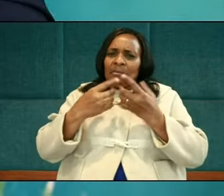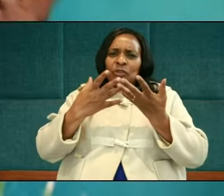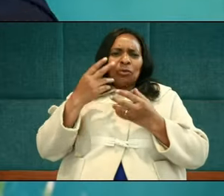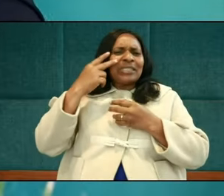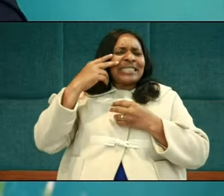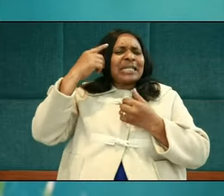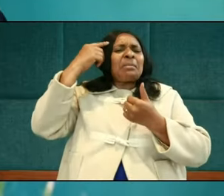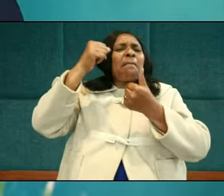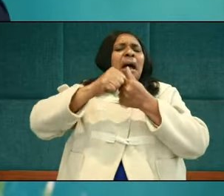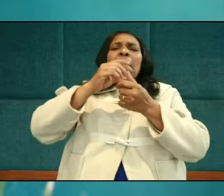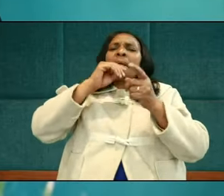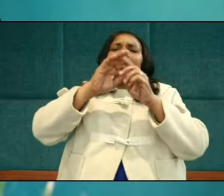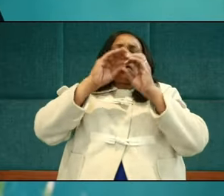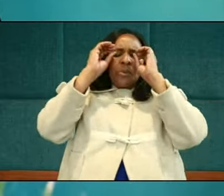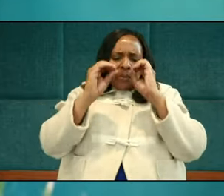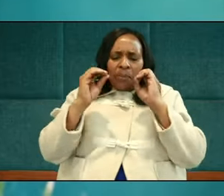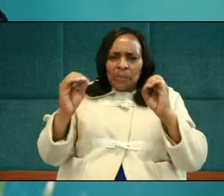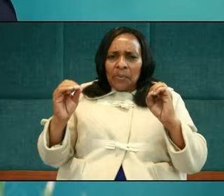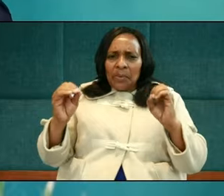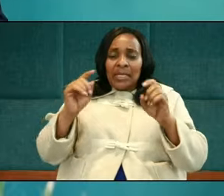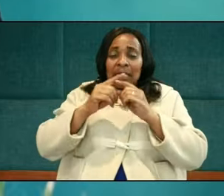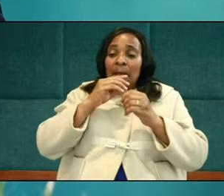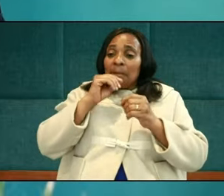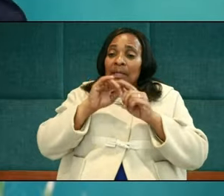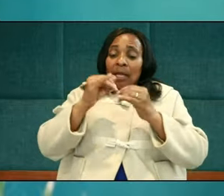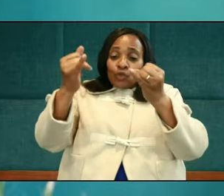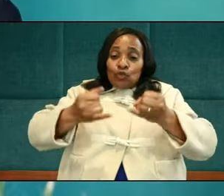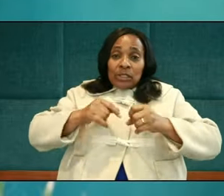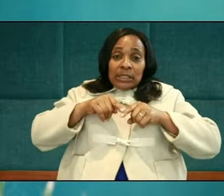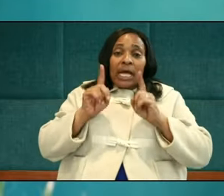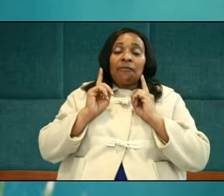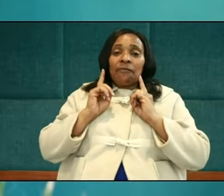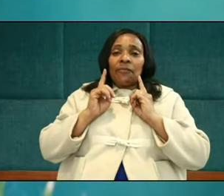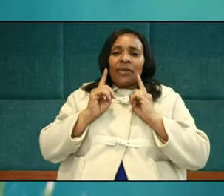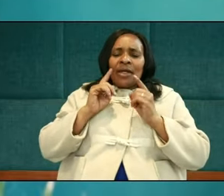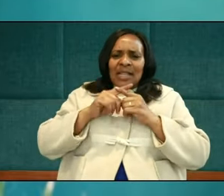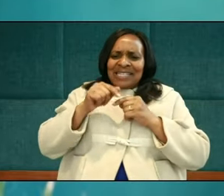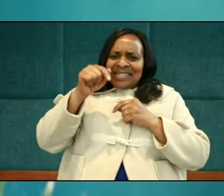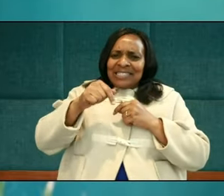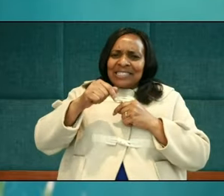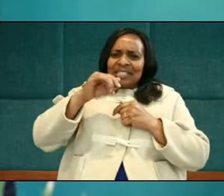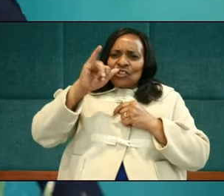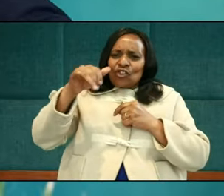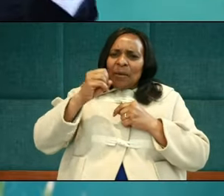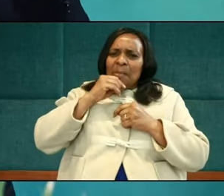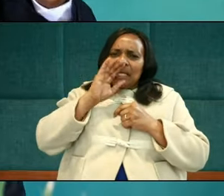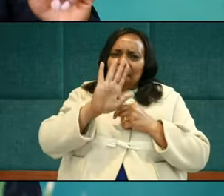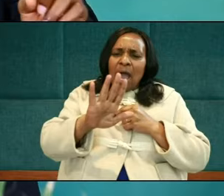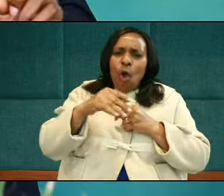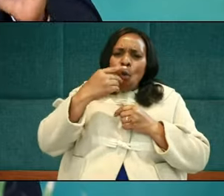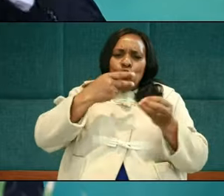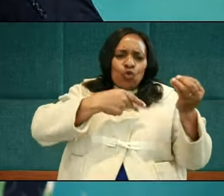brother, and now their brother reintroduces himself to them. This is Joseph, your brother, whom you